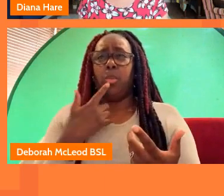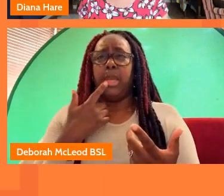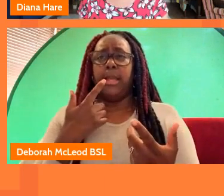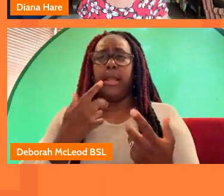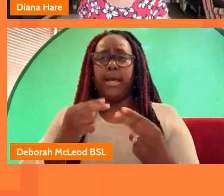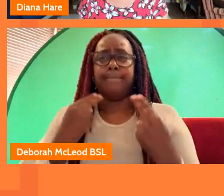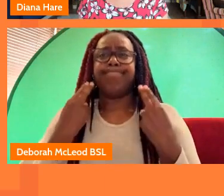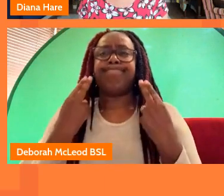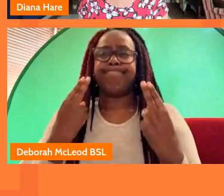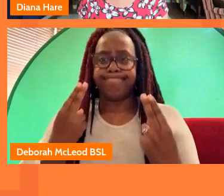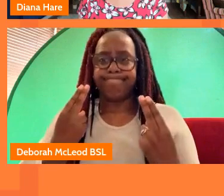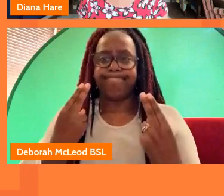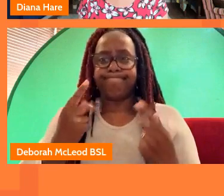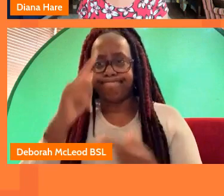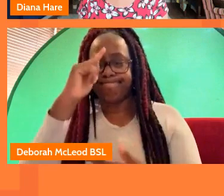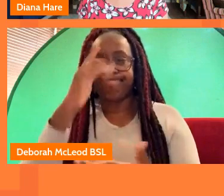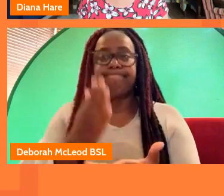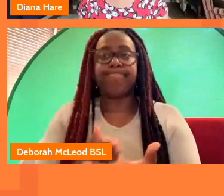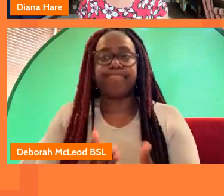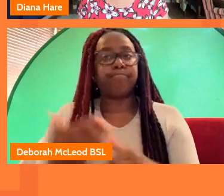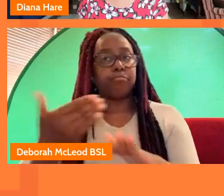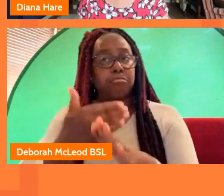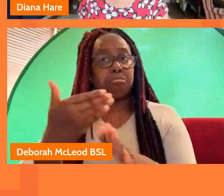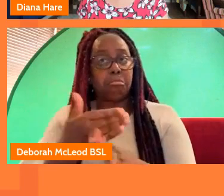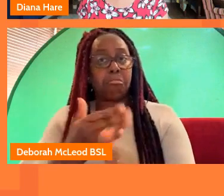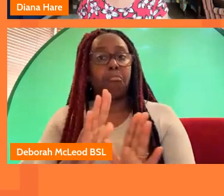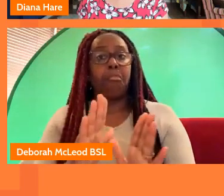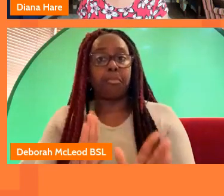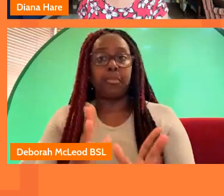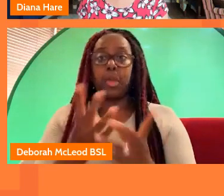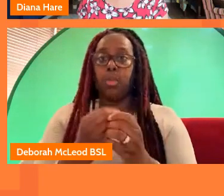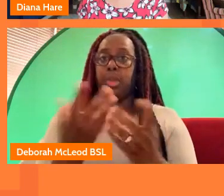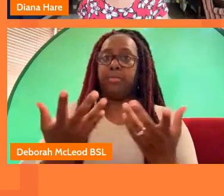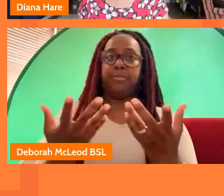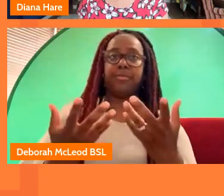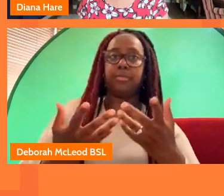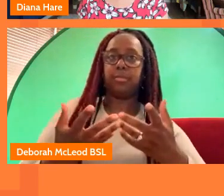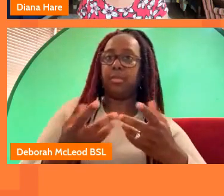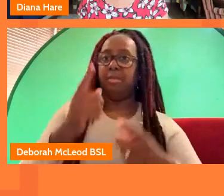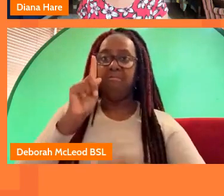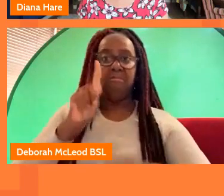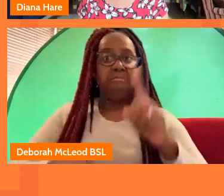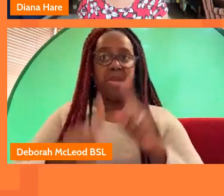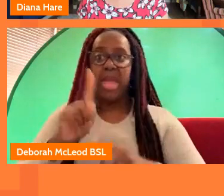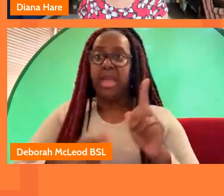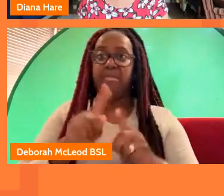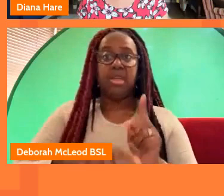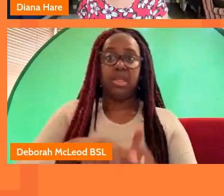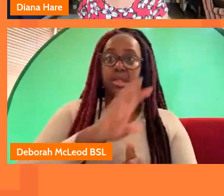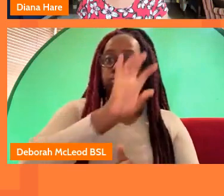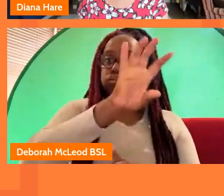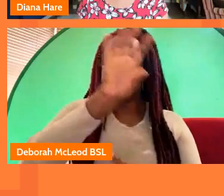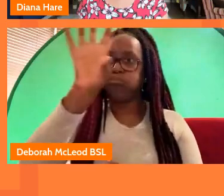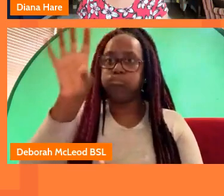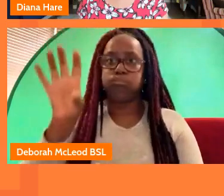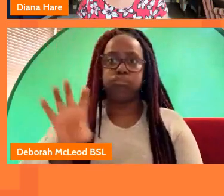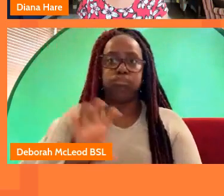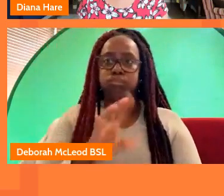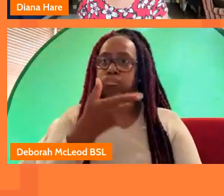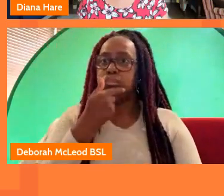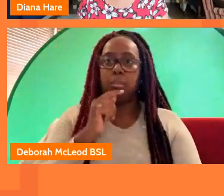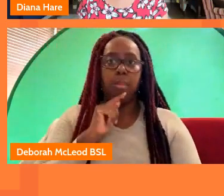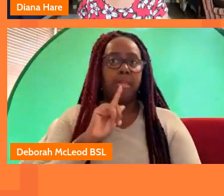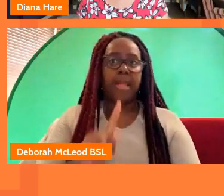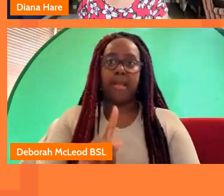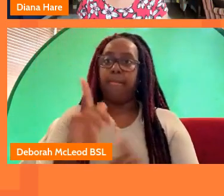decision to um work uh with as many regional and national entities as possible obviously we're broadcast we're not we're not